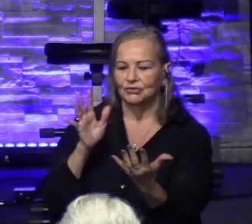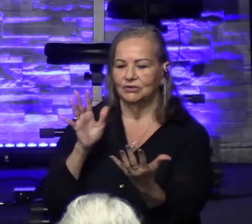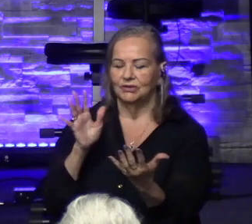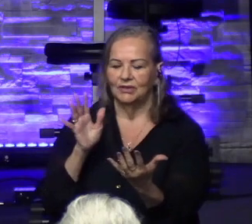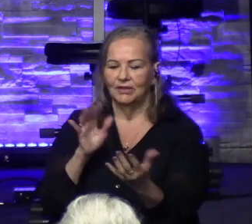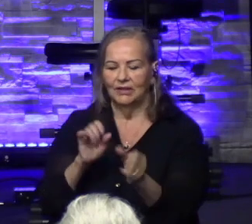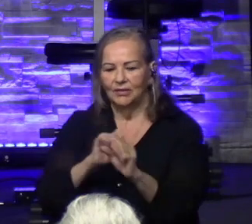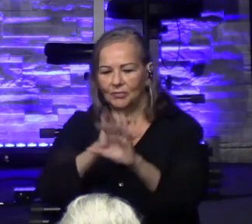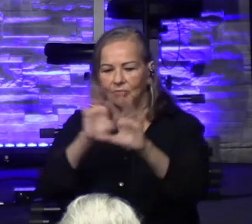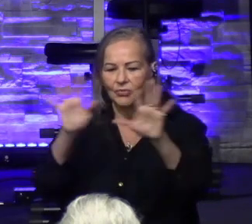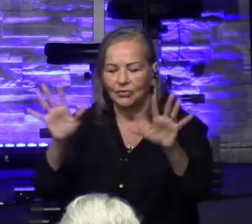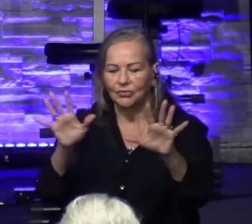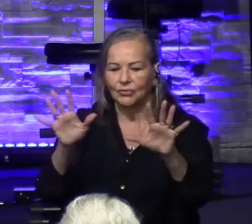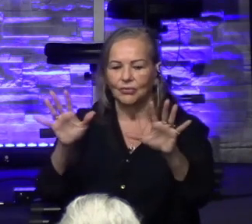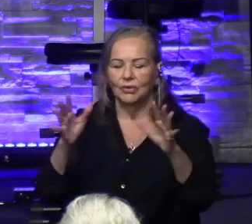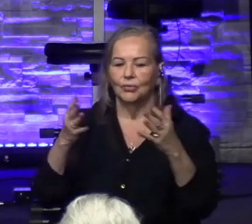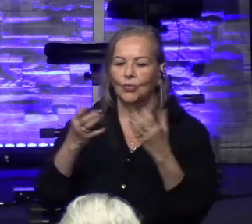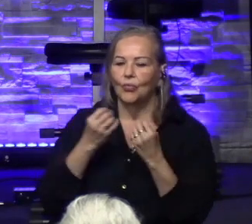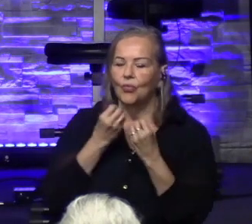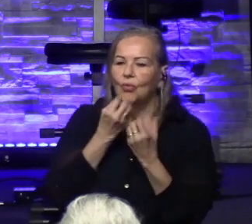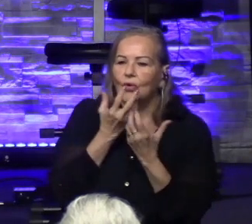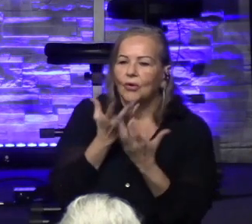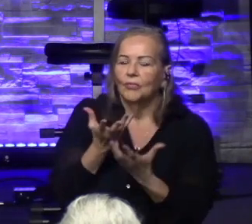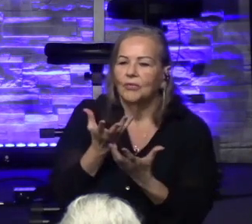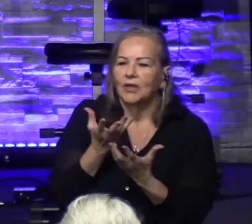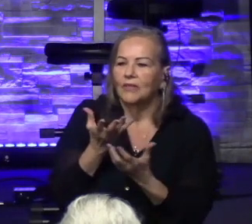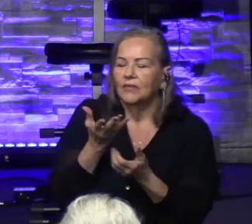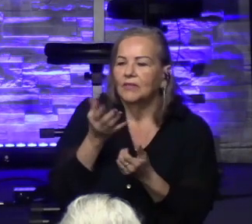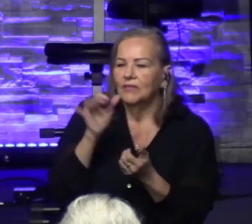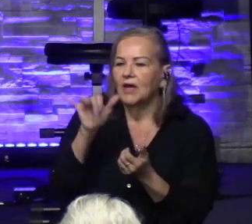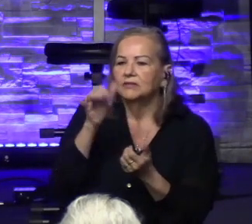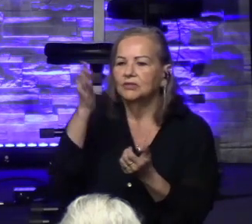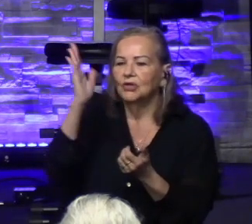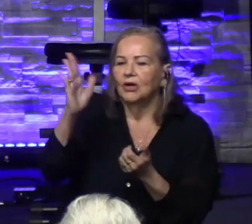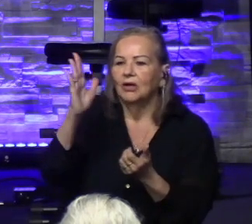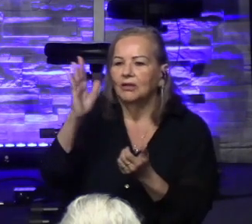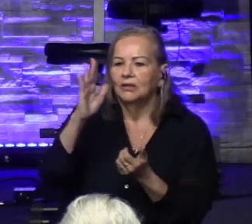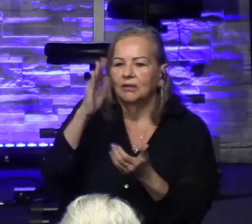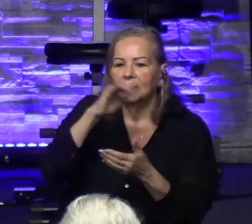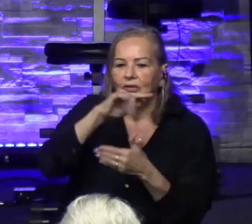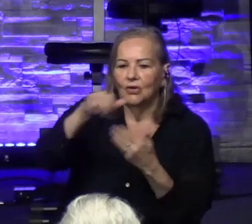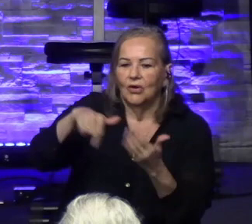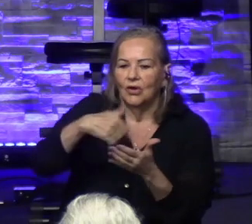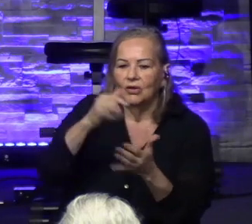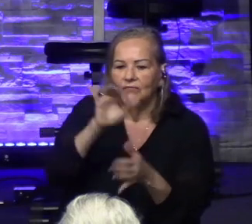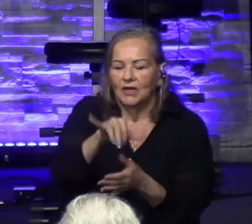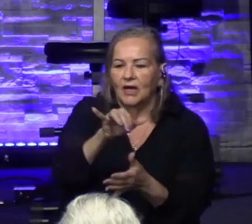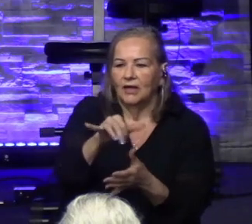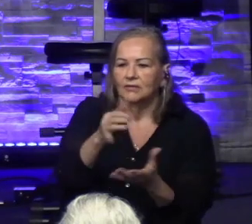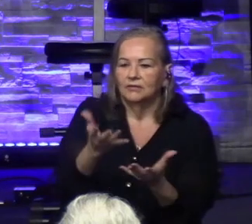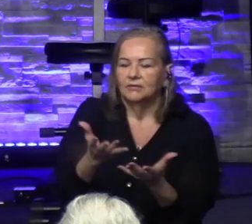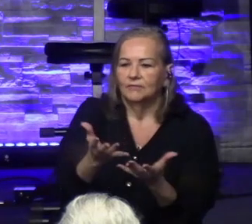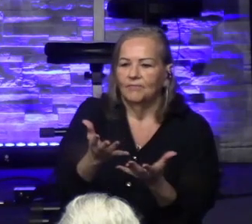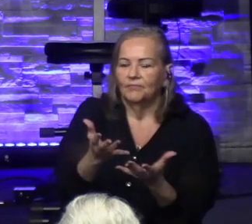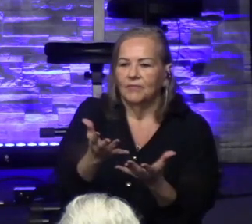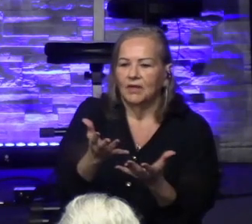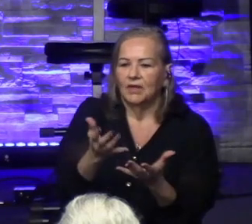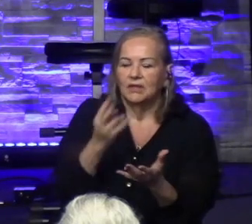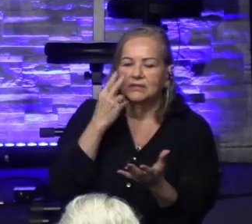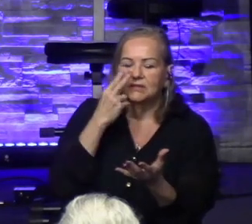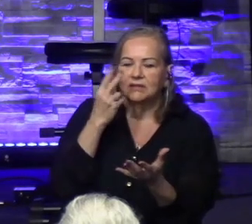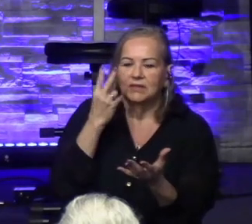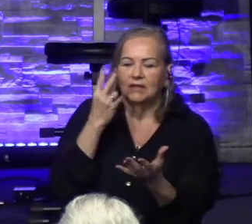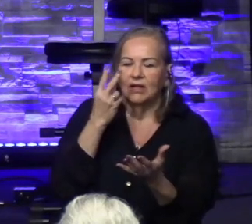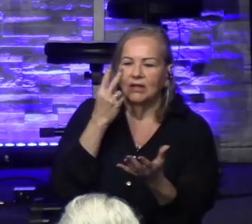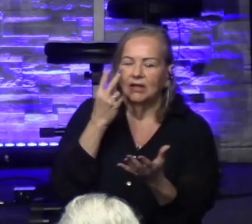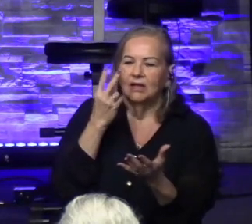radiant the heat and warmth. And that's God right there in all of that. And in sea's depths. How deep is the